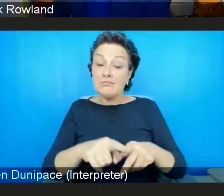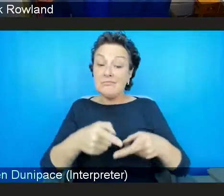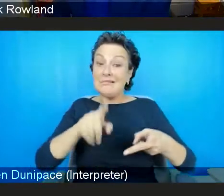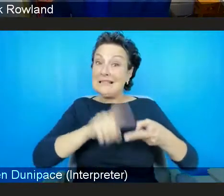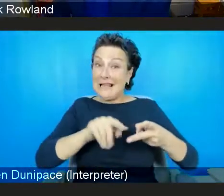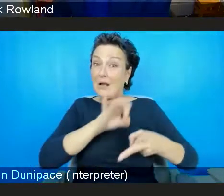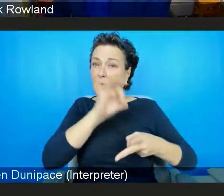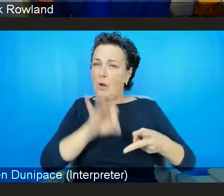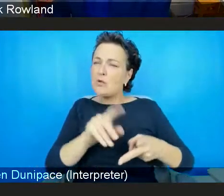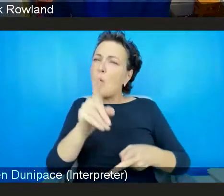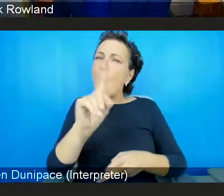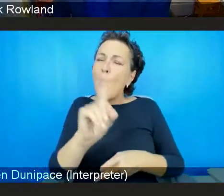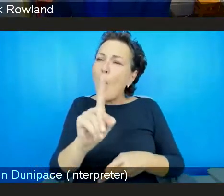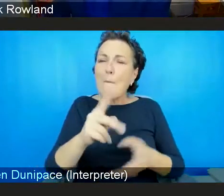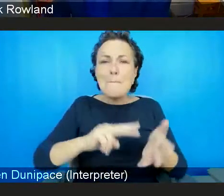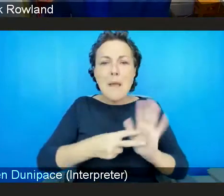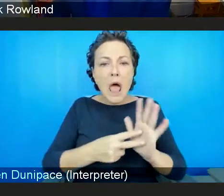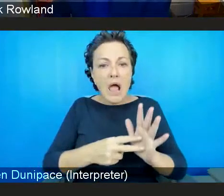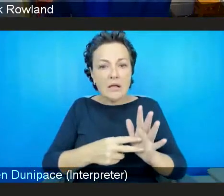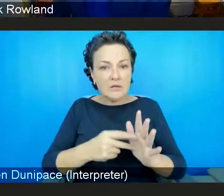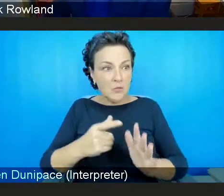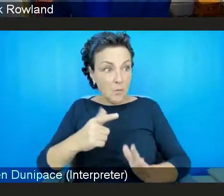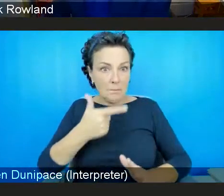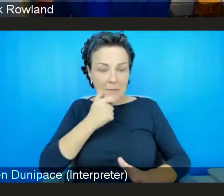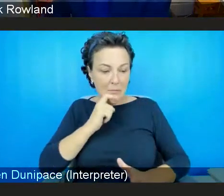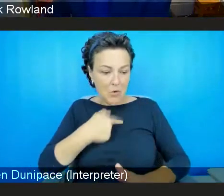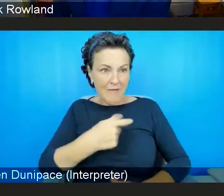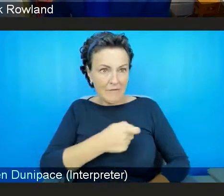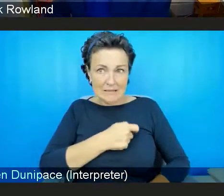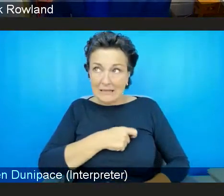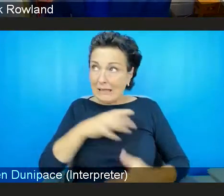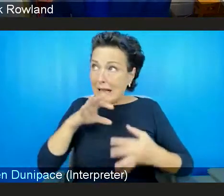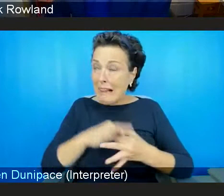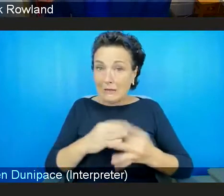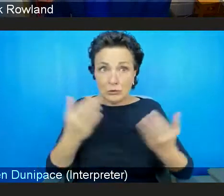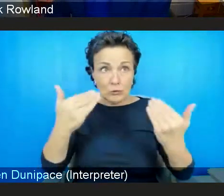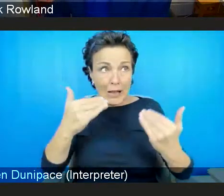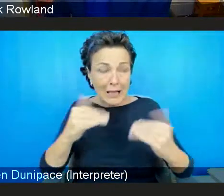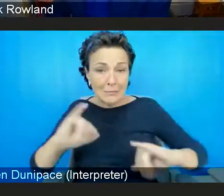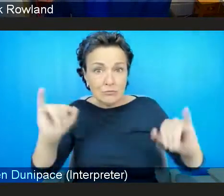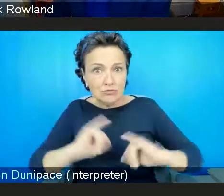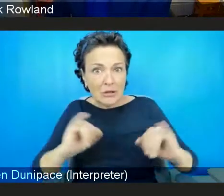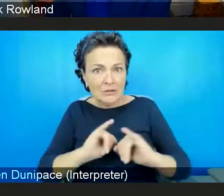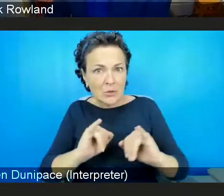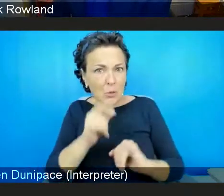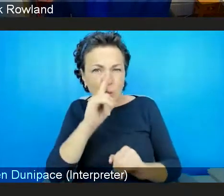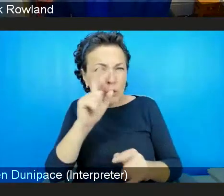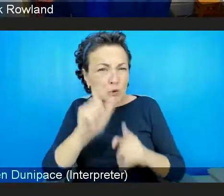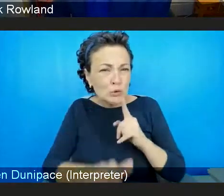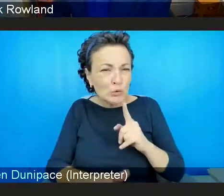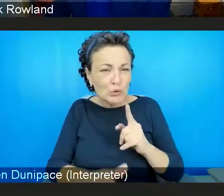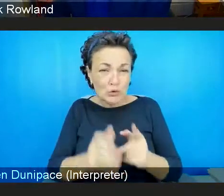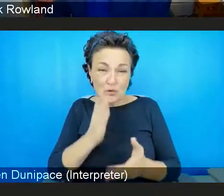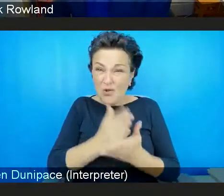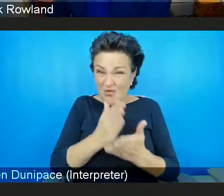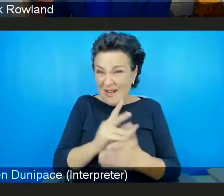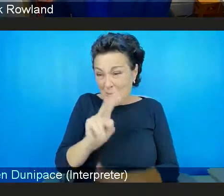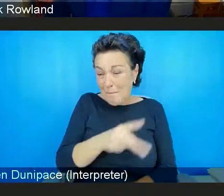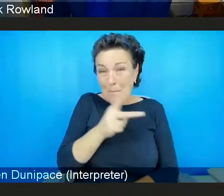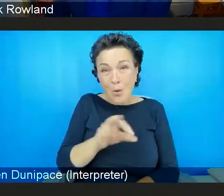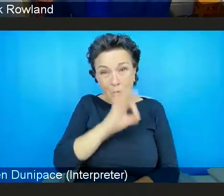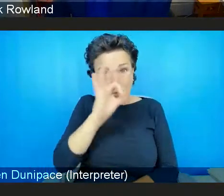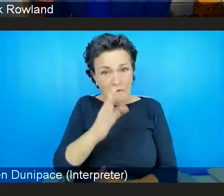anxiety and related mental health issues around the climate crisis? So both are asking about, you know, obviously the pandemic